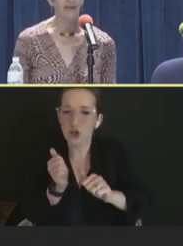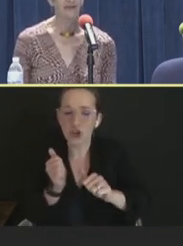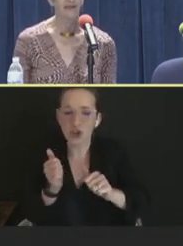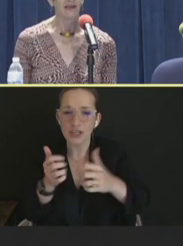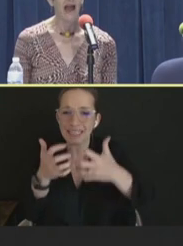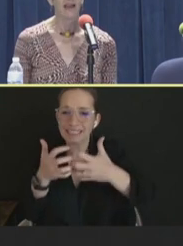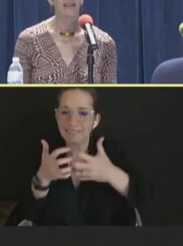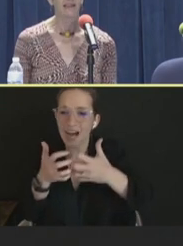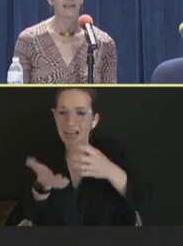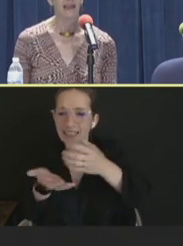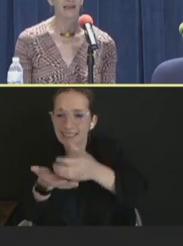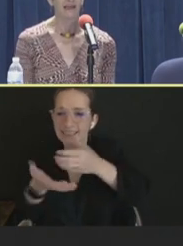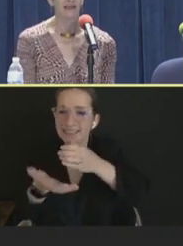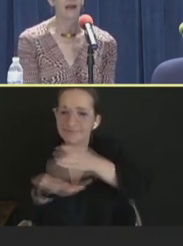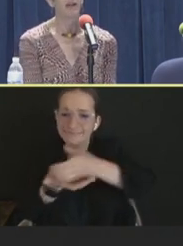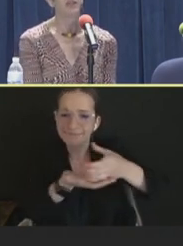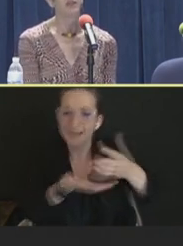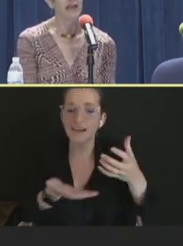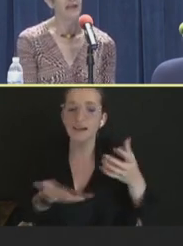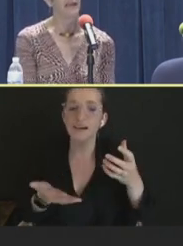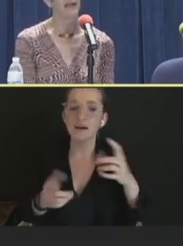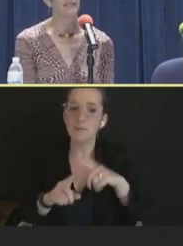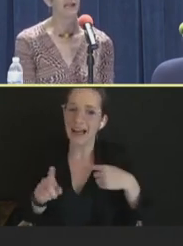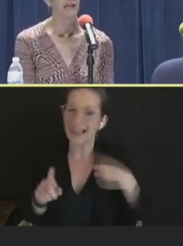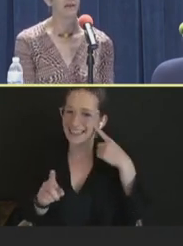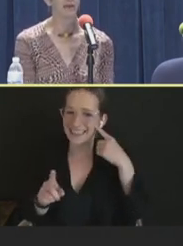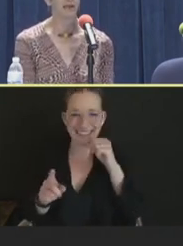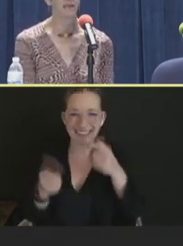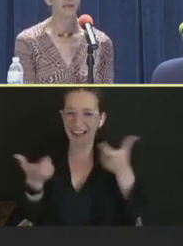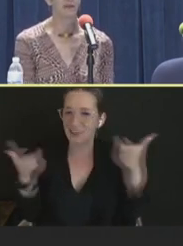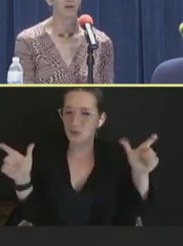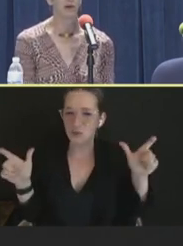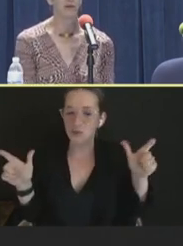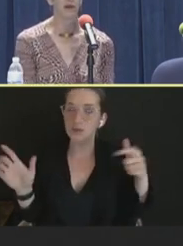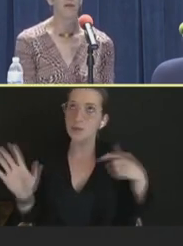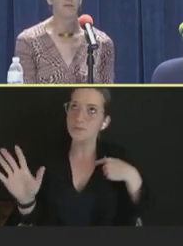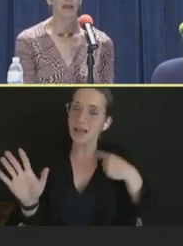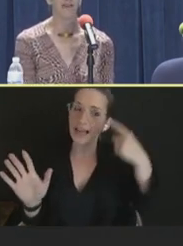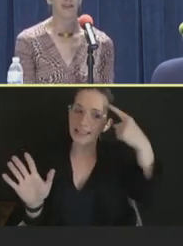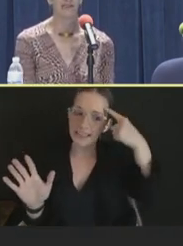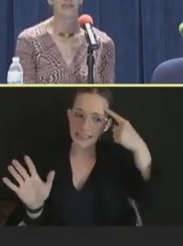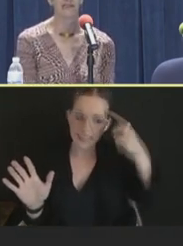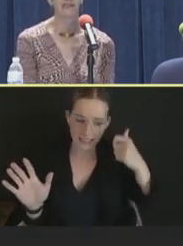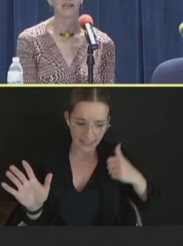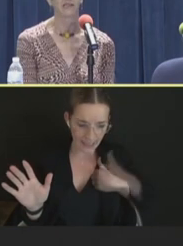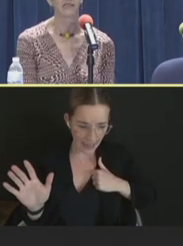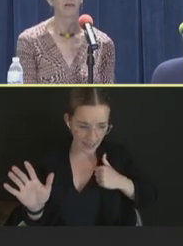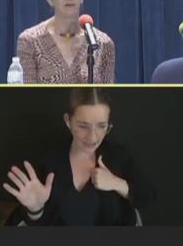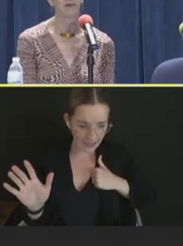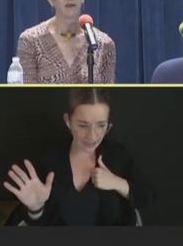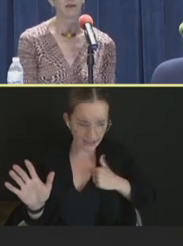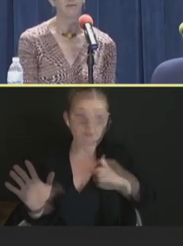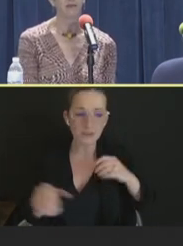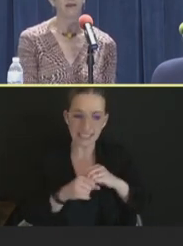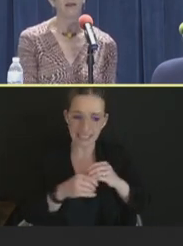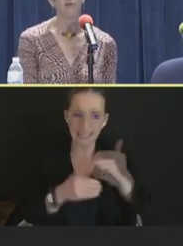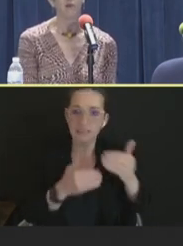And I think that Canada, I'm not sure if Canada has done it, but they certainly were advanced in discussions about